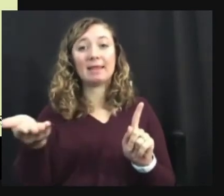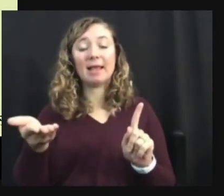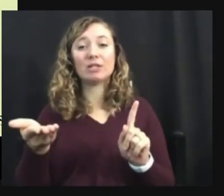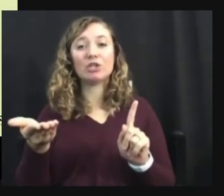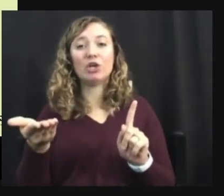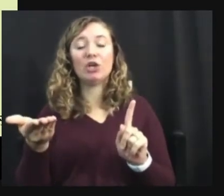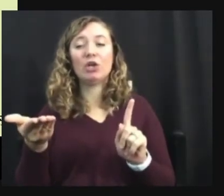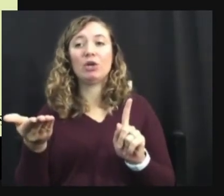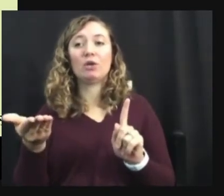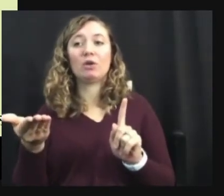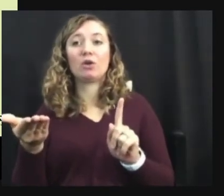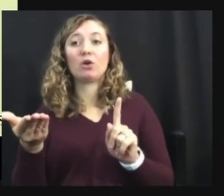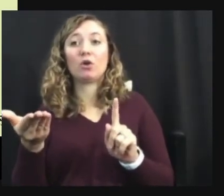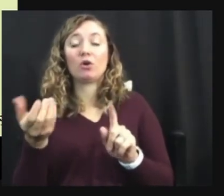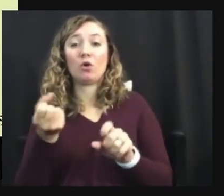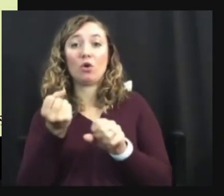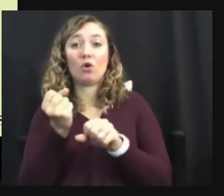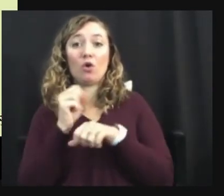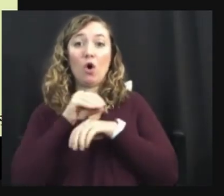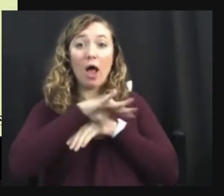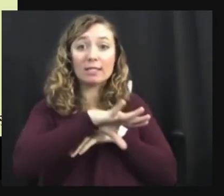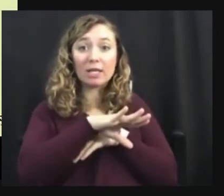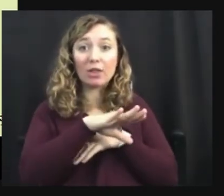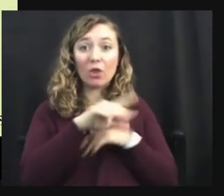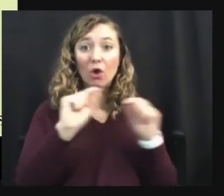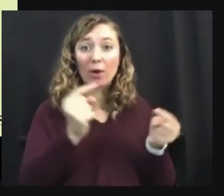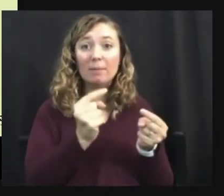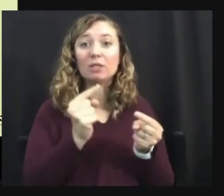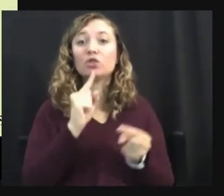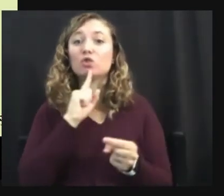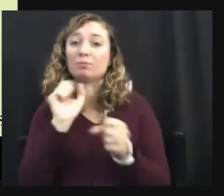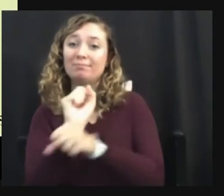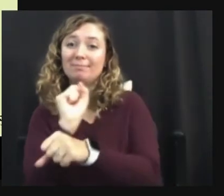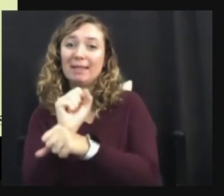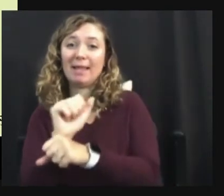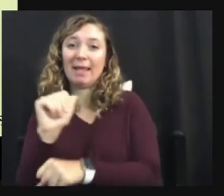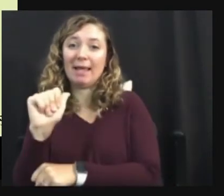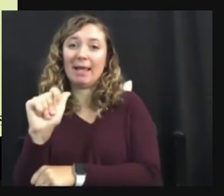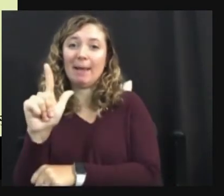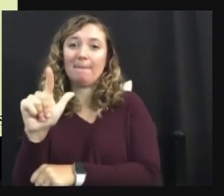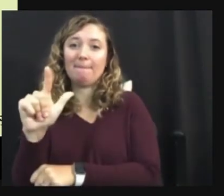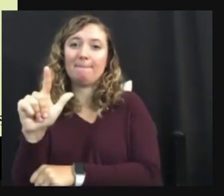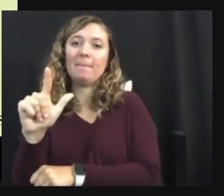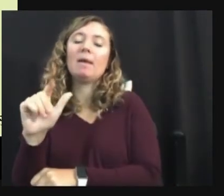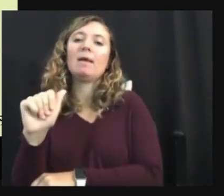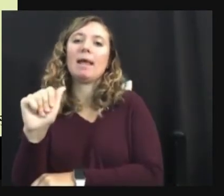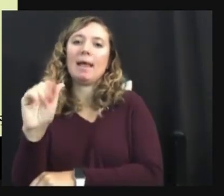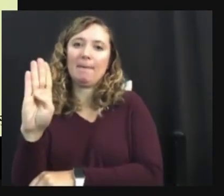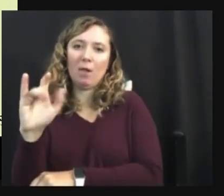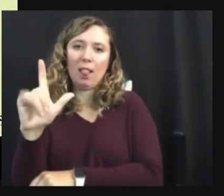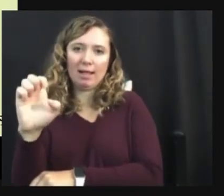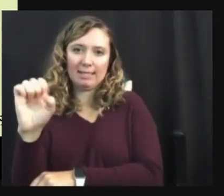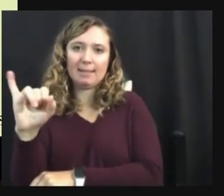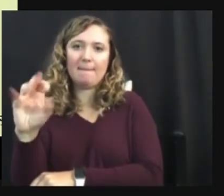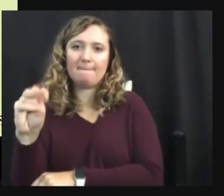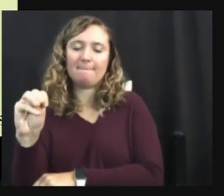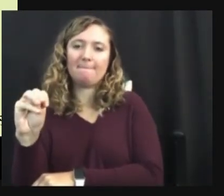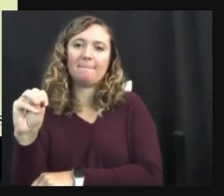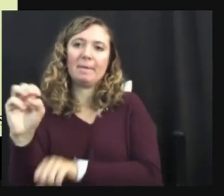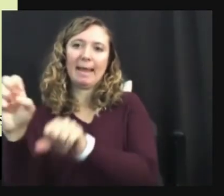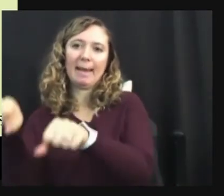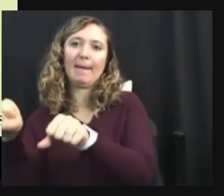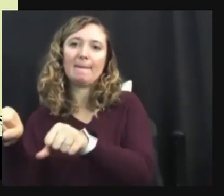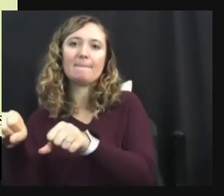ableism of the people who are using that label in a stigmatizing way.